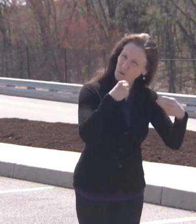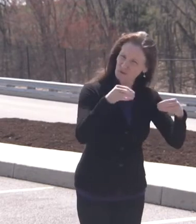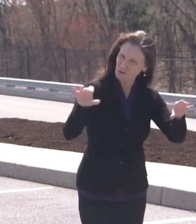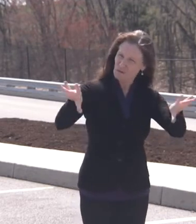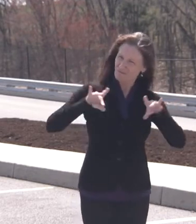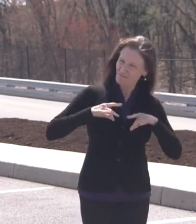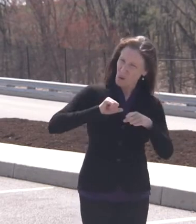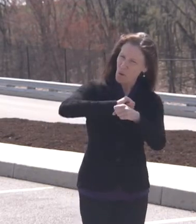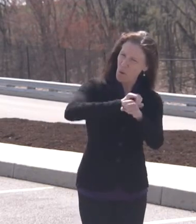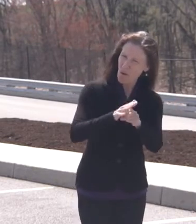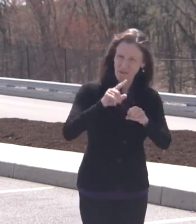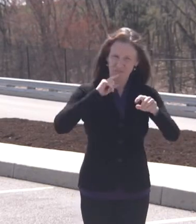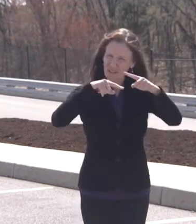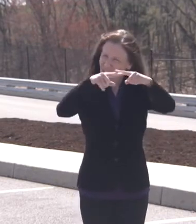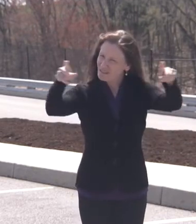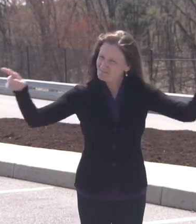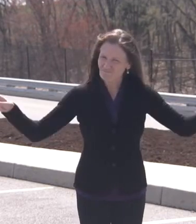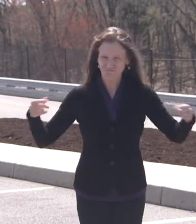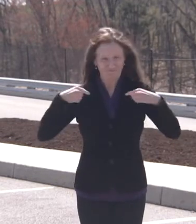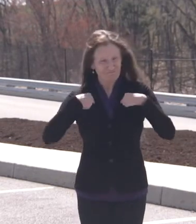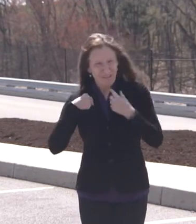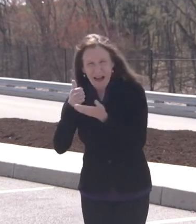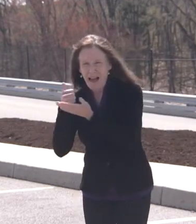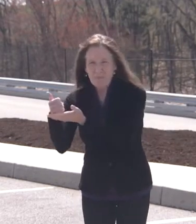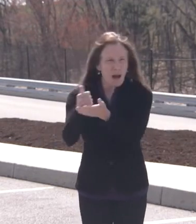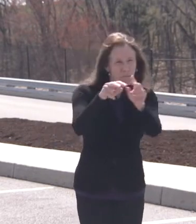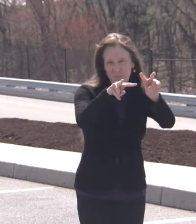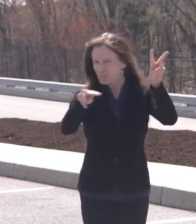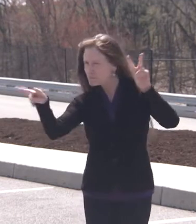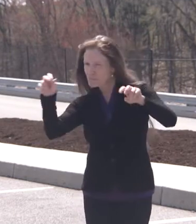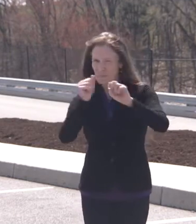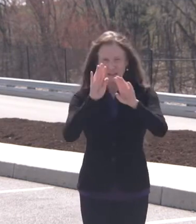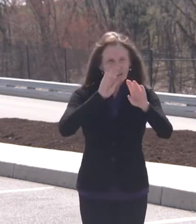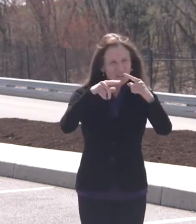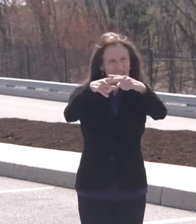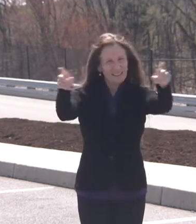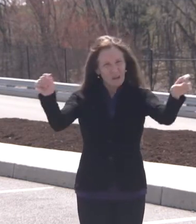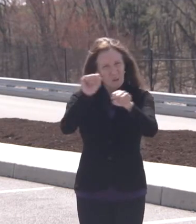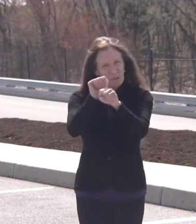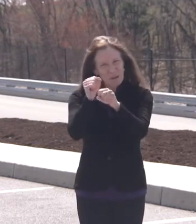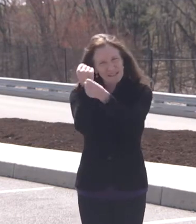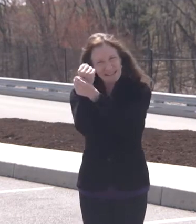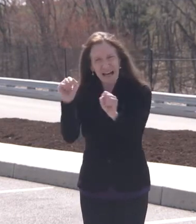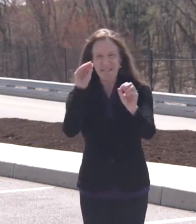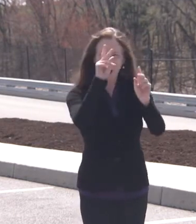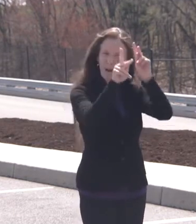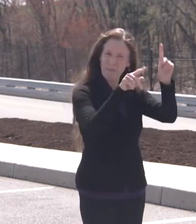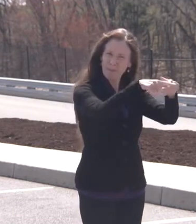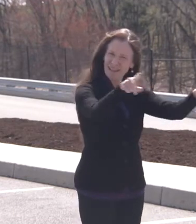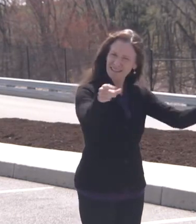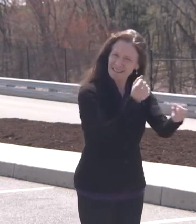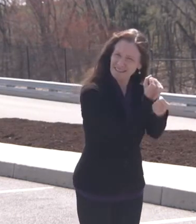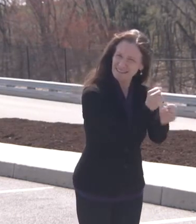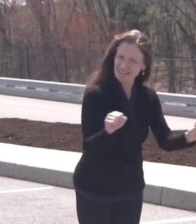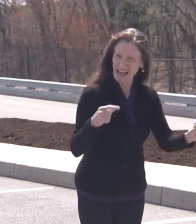workers safe. It hasn't been easy, but our teams quickly learned and adapted during a time of record demand.